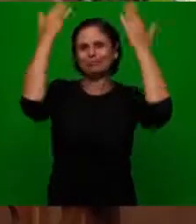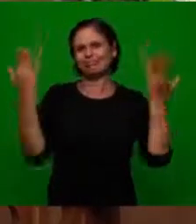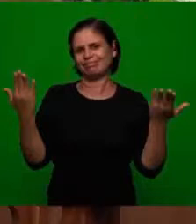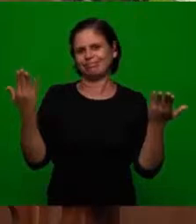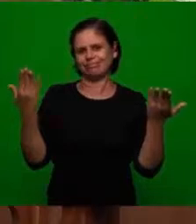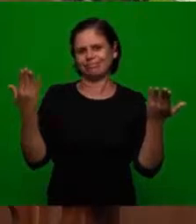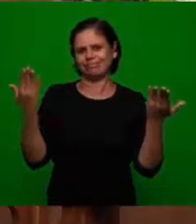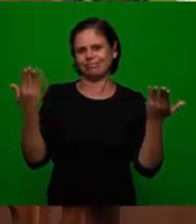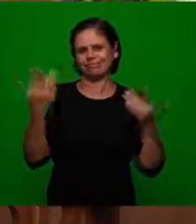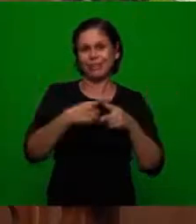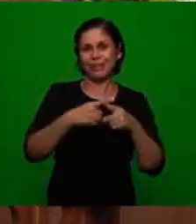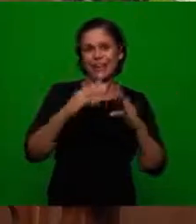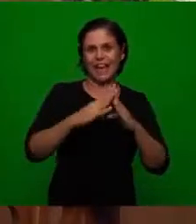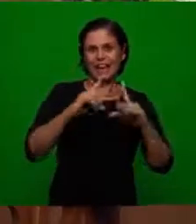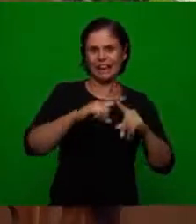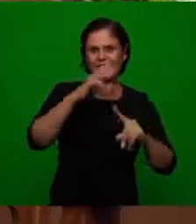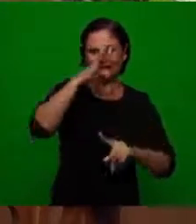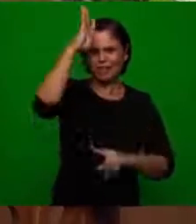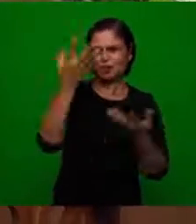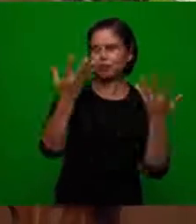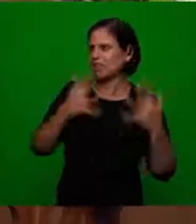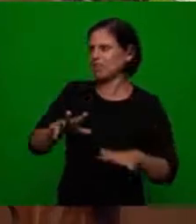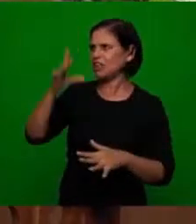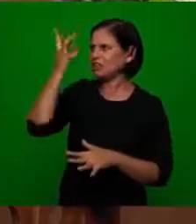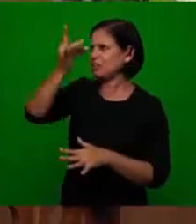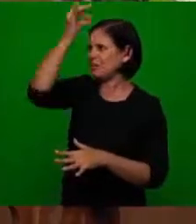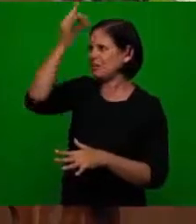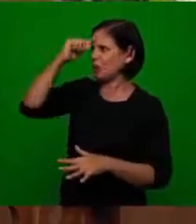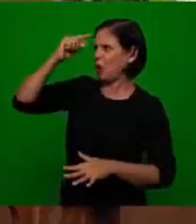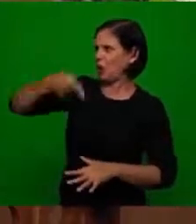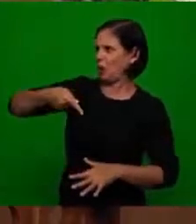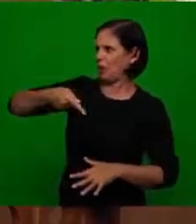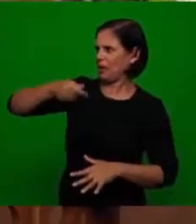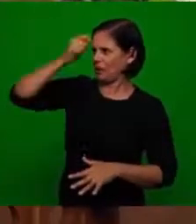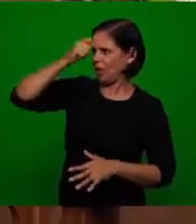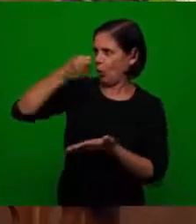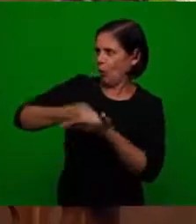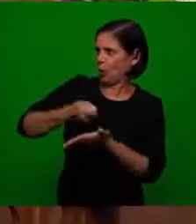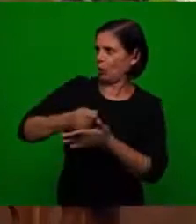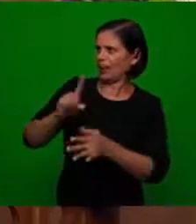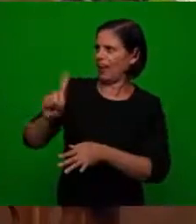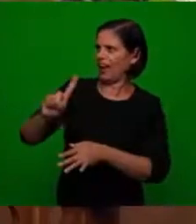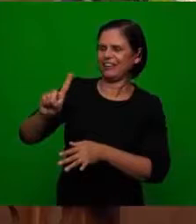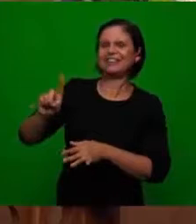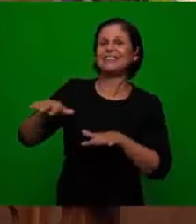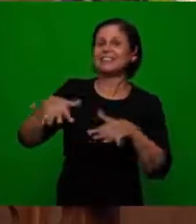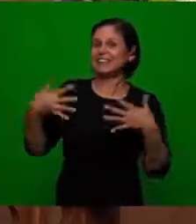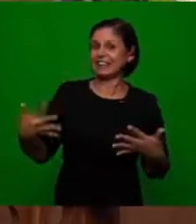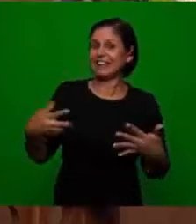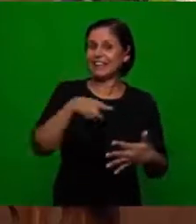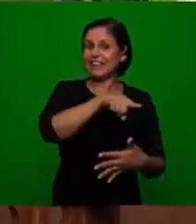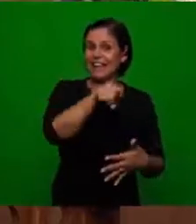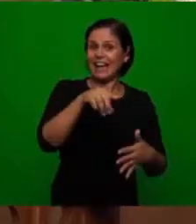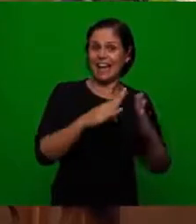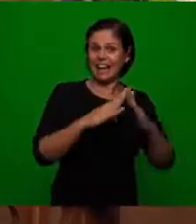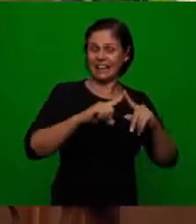no longer need authority from the Holy Spirit the church took its possession of the authority in order to